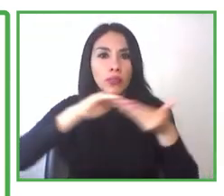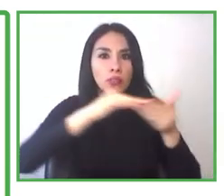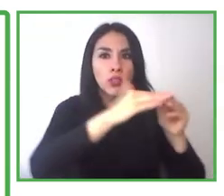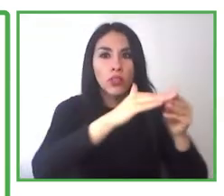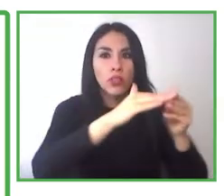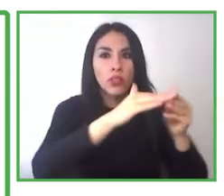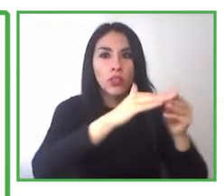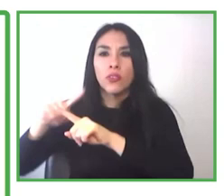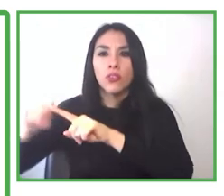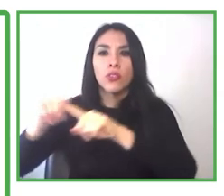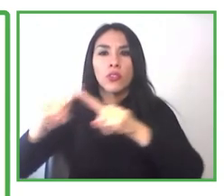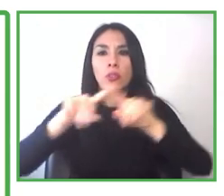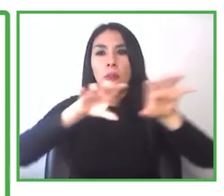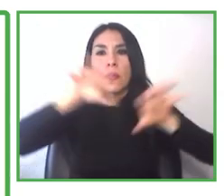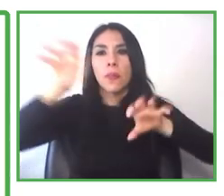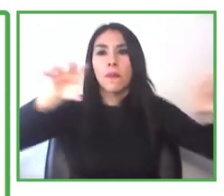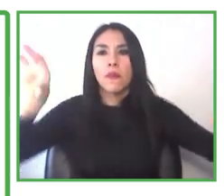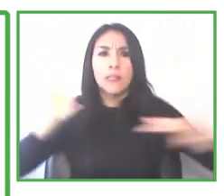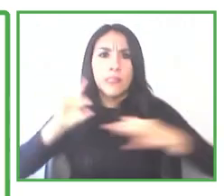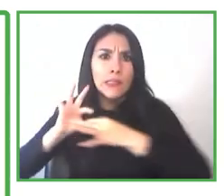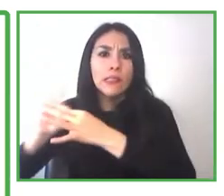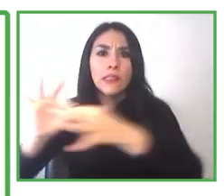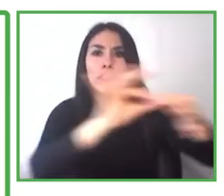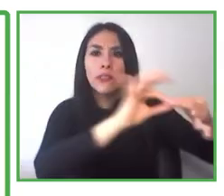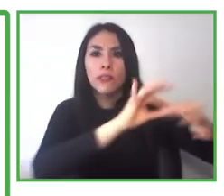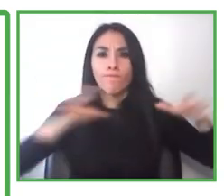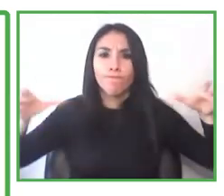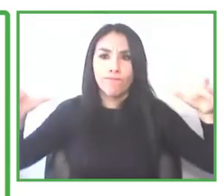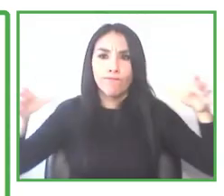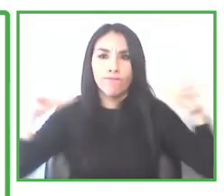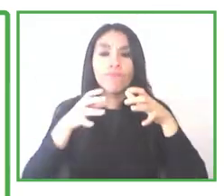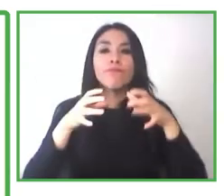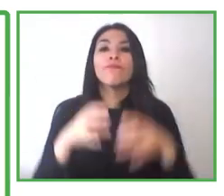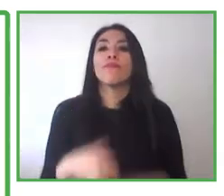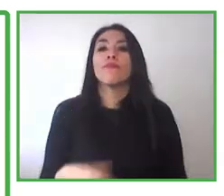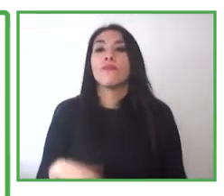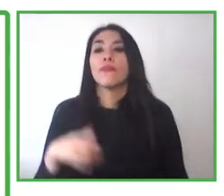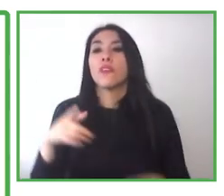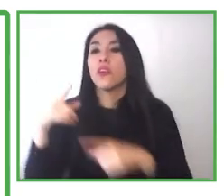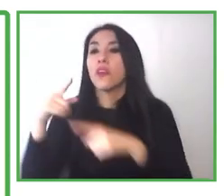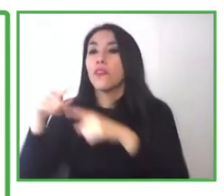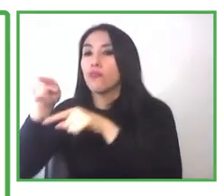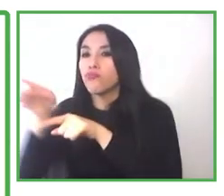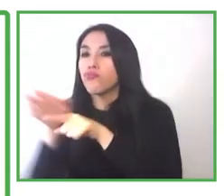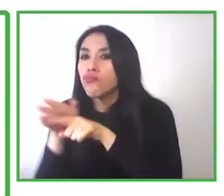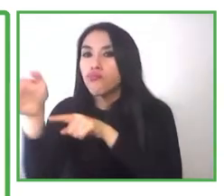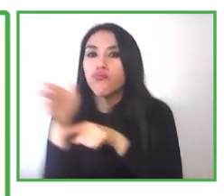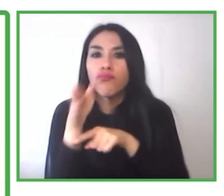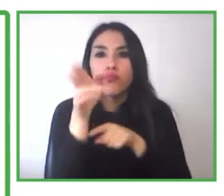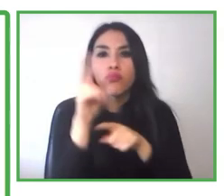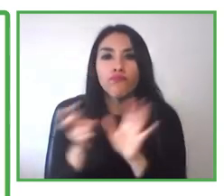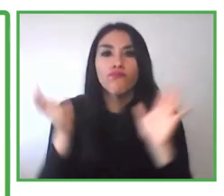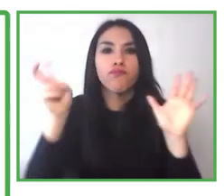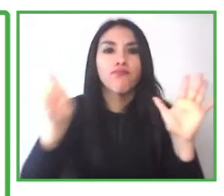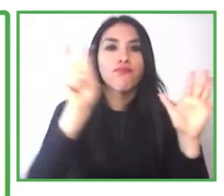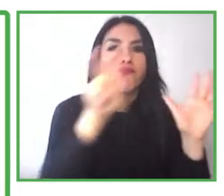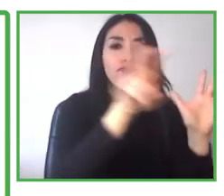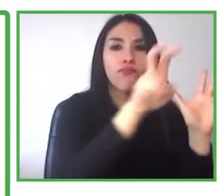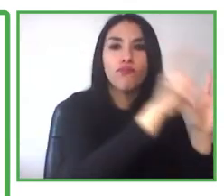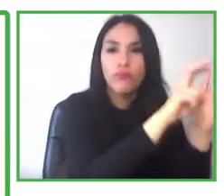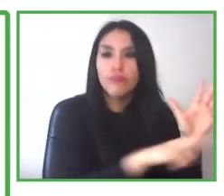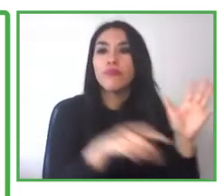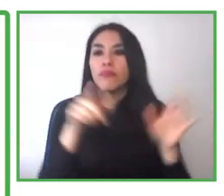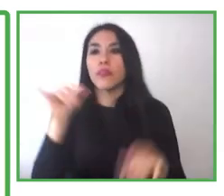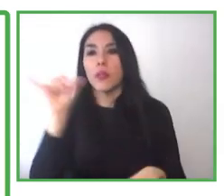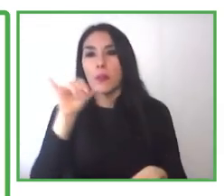homologating certification with the countries of the Pacific Alliance, which due to the migration laws